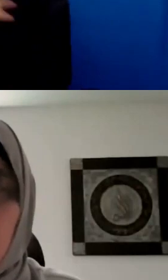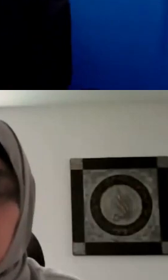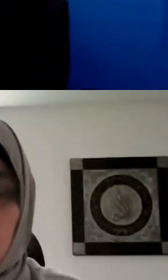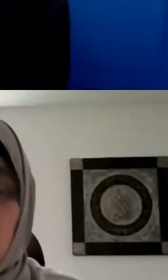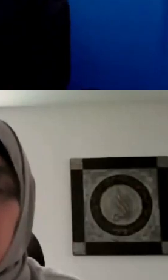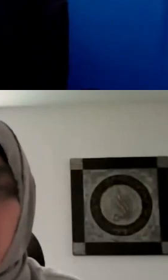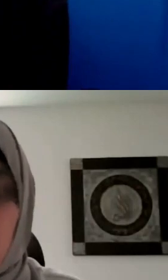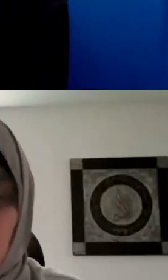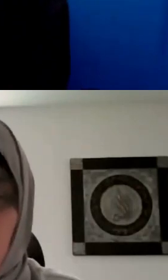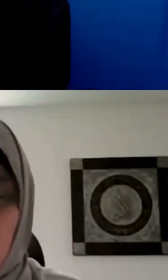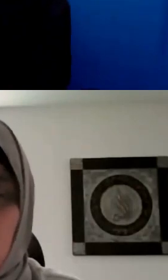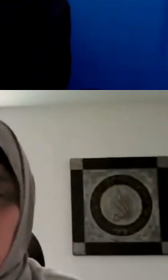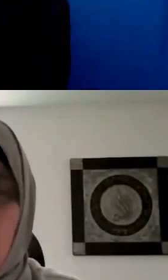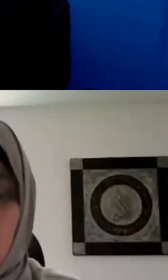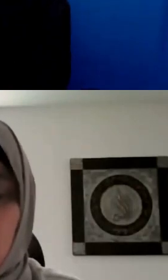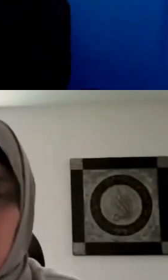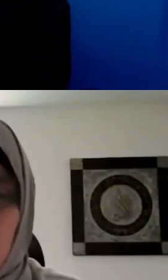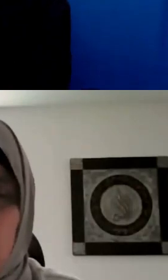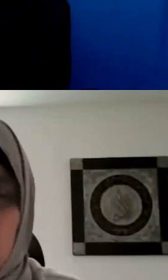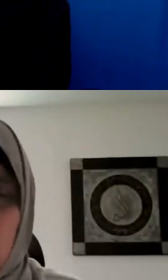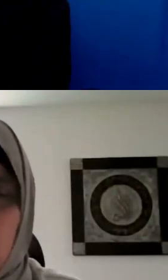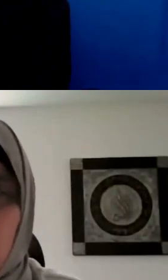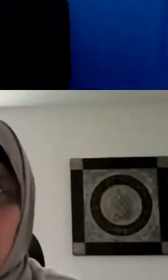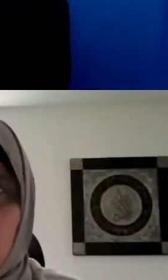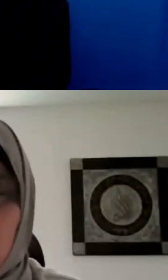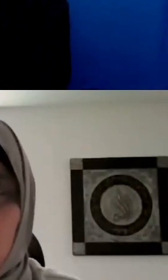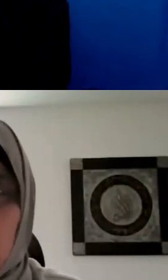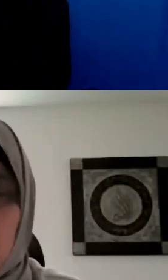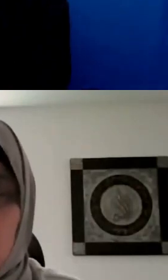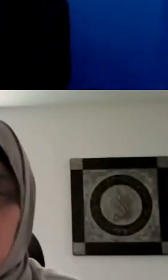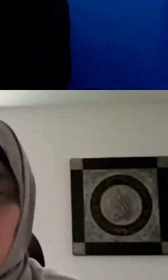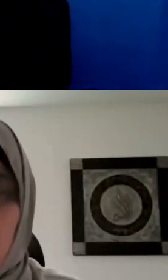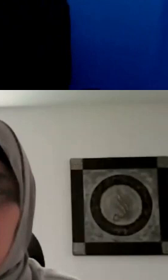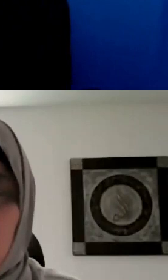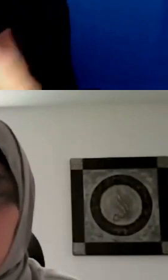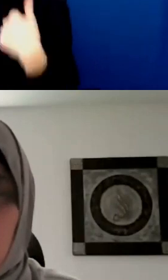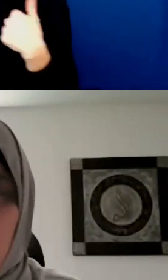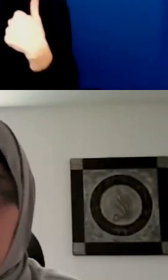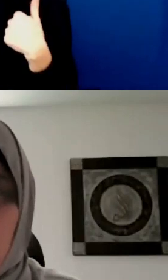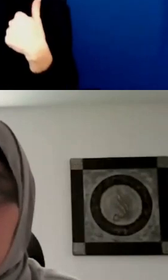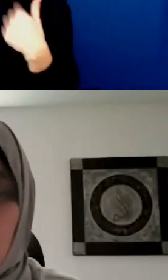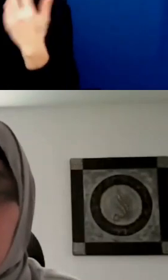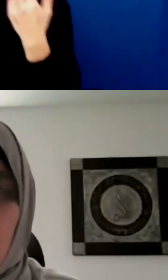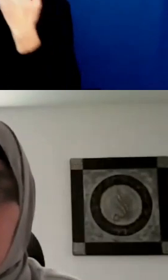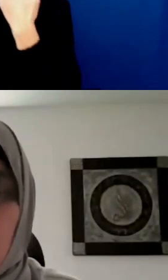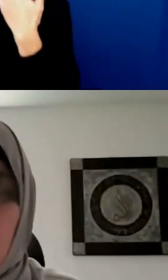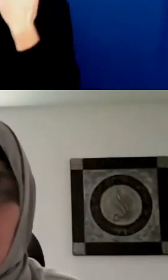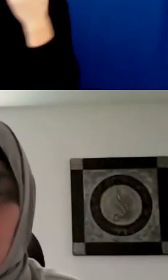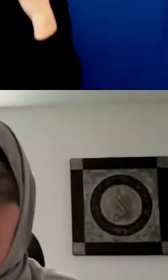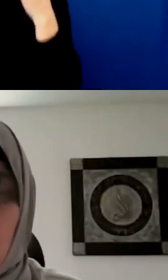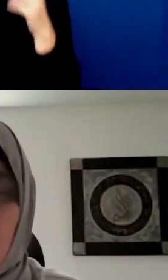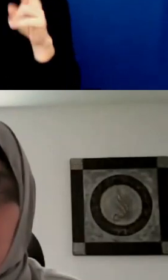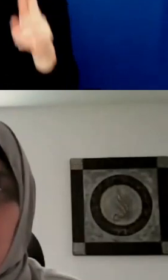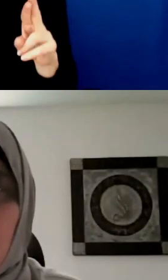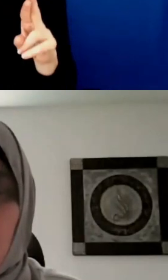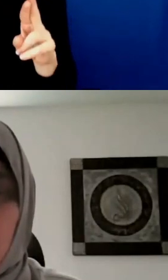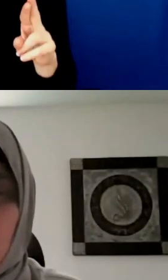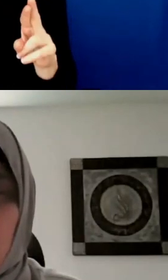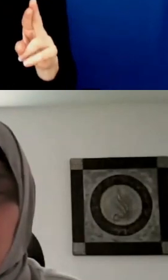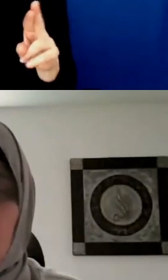utmost gratitude to our First Peoples, our First Peoples of Turtle Island, our